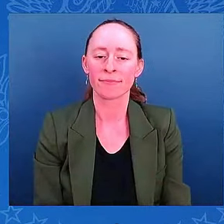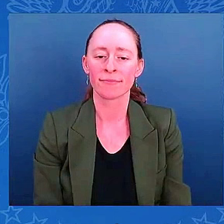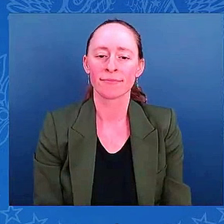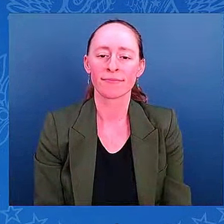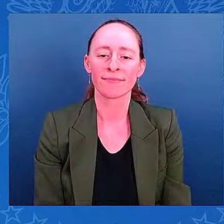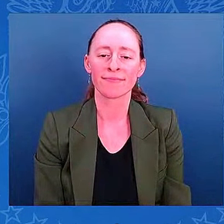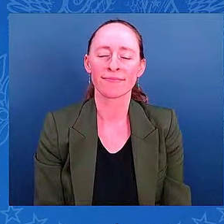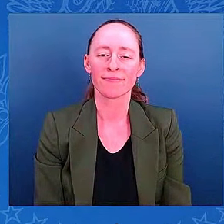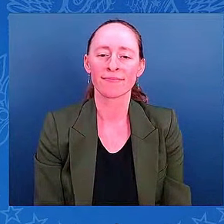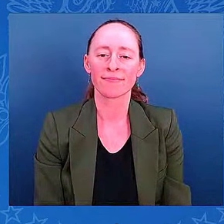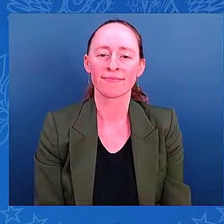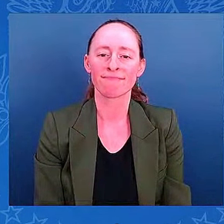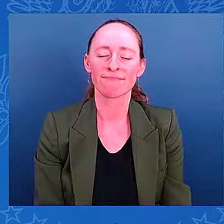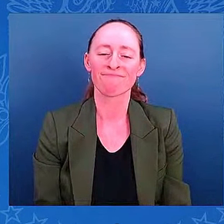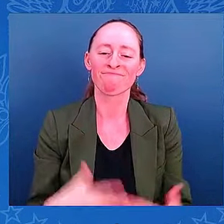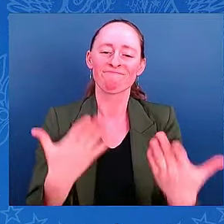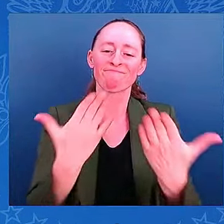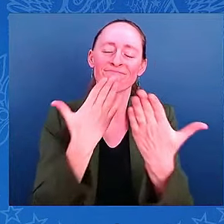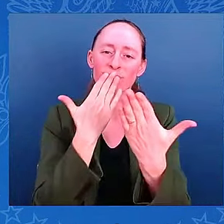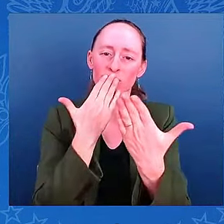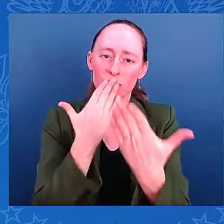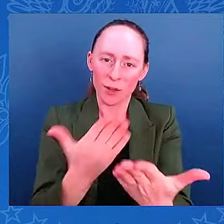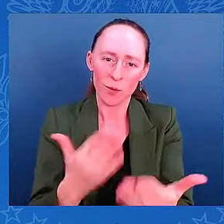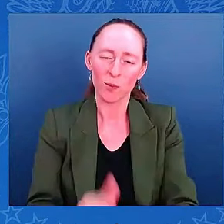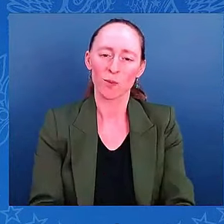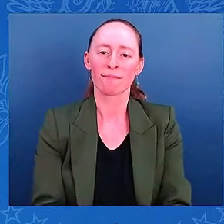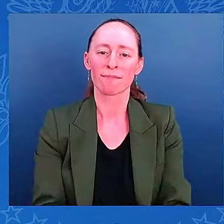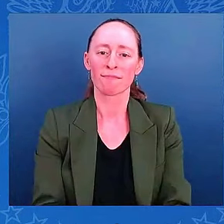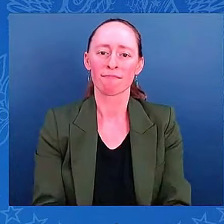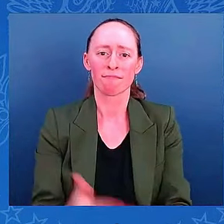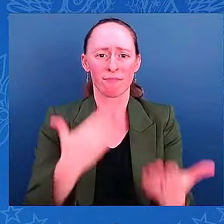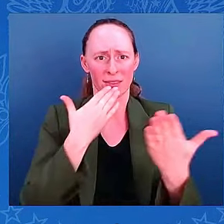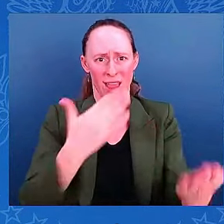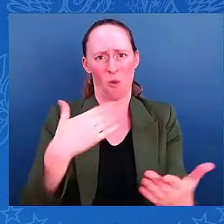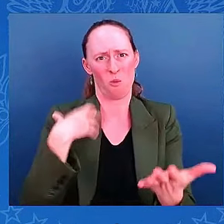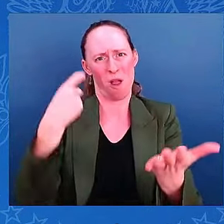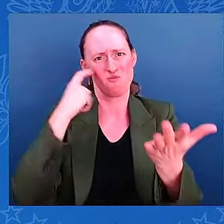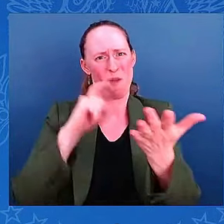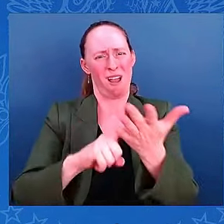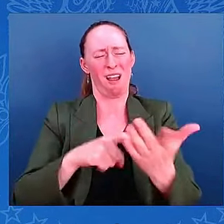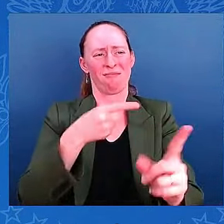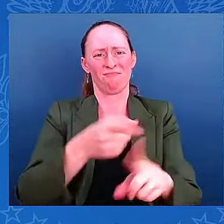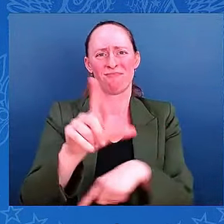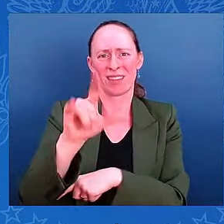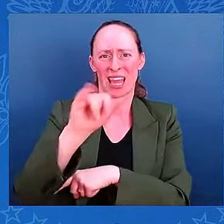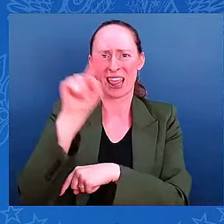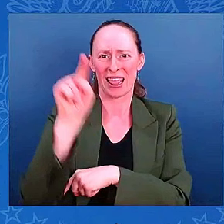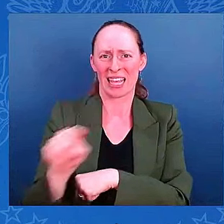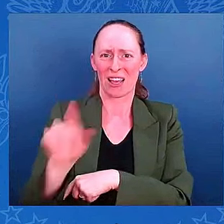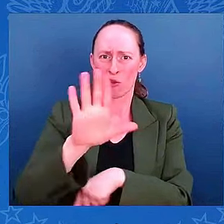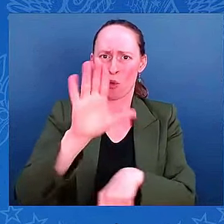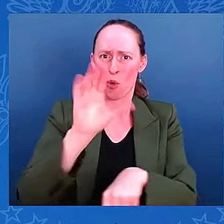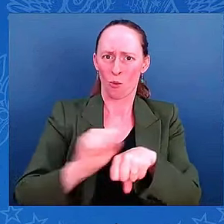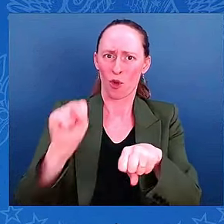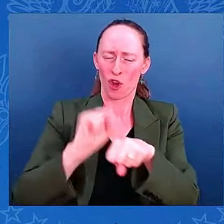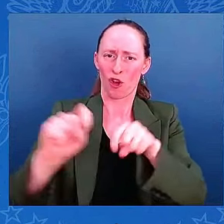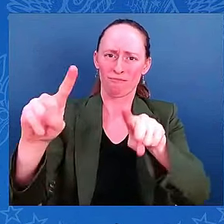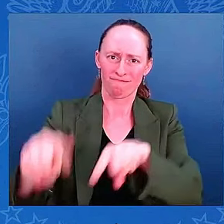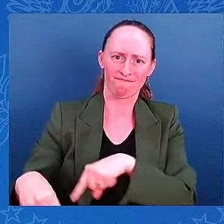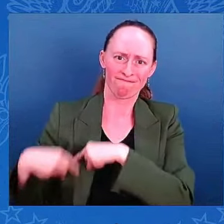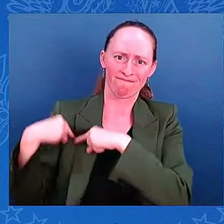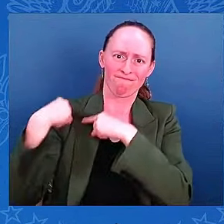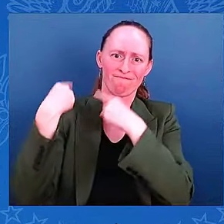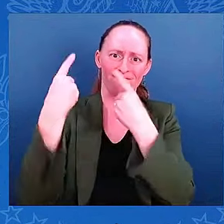work that you've been doing. As the President said, we've been working around the clock to prepare for Hurricane Milton and to ensure that people are safe,